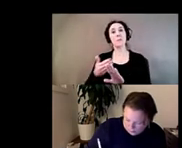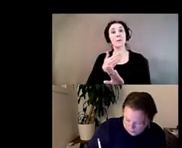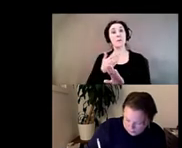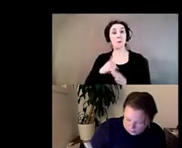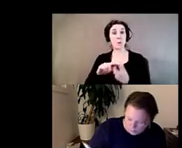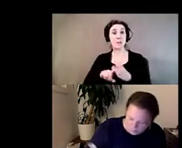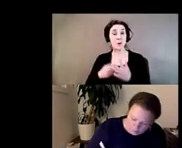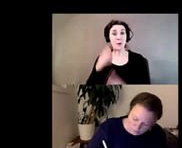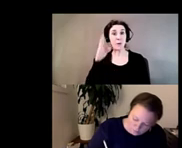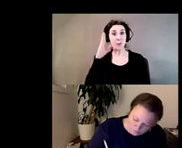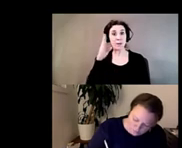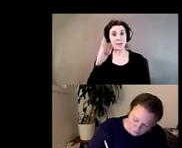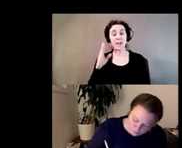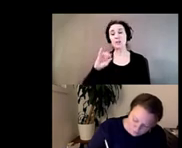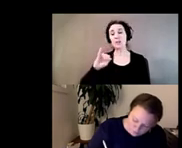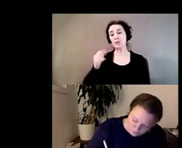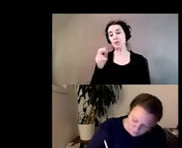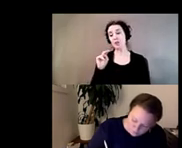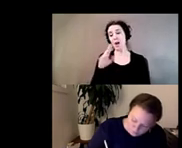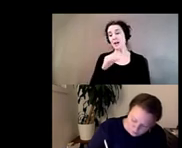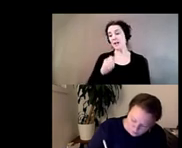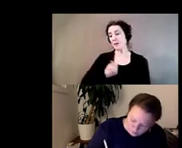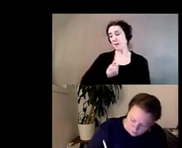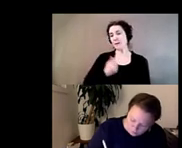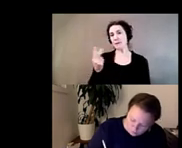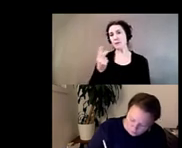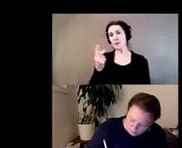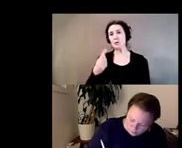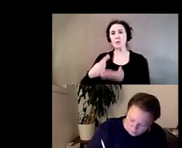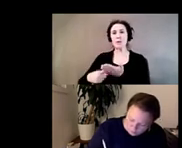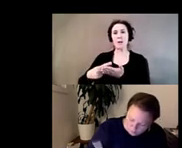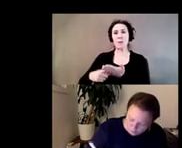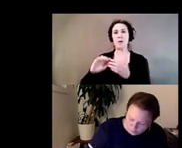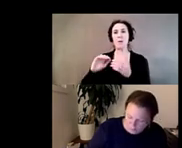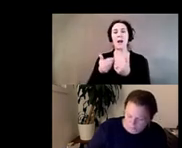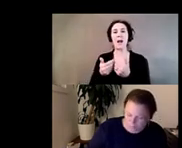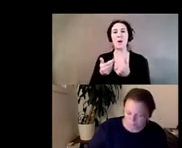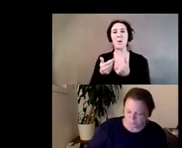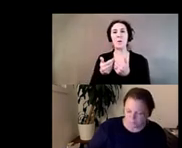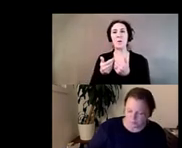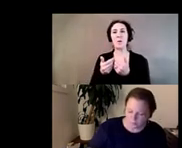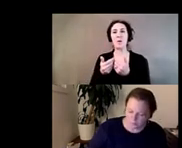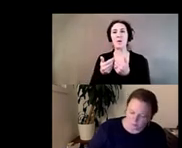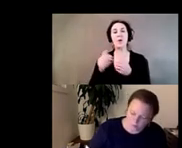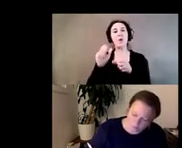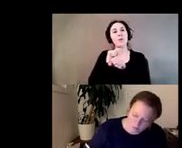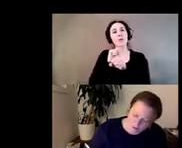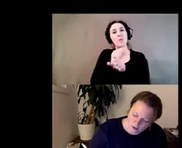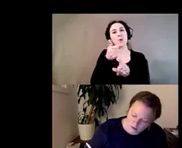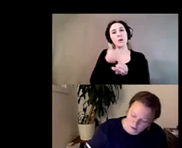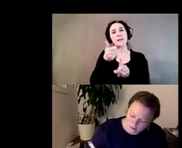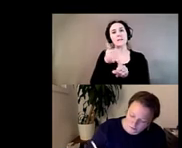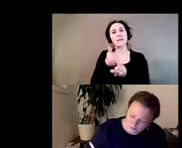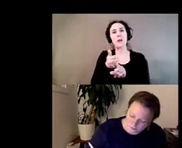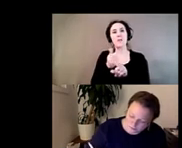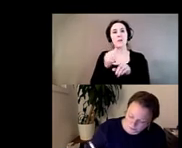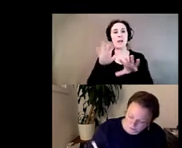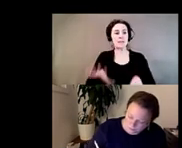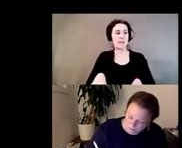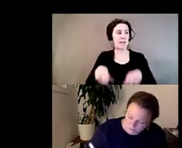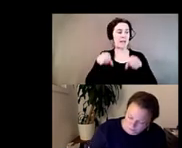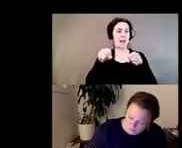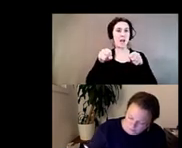the presentation tonight just the way in which the work has taken on this new